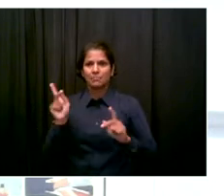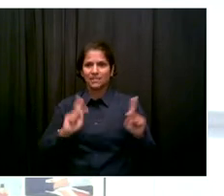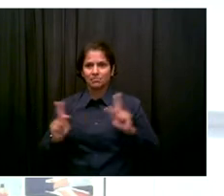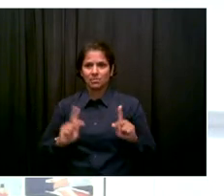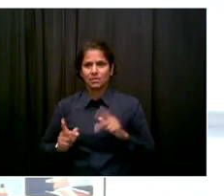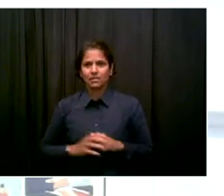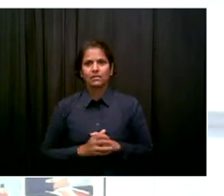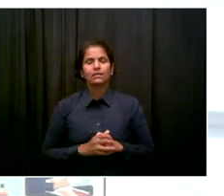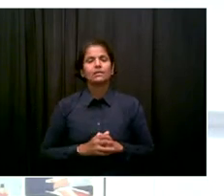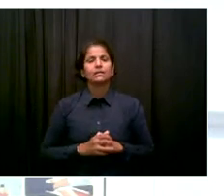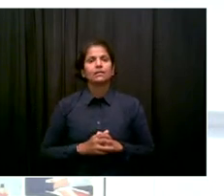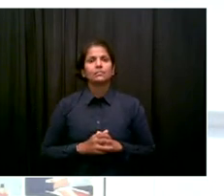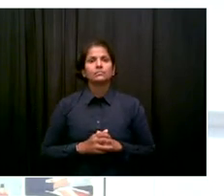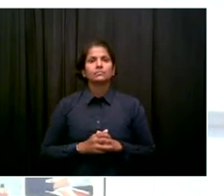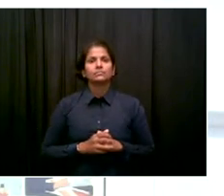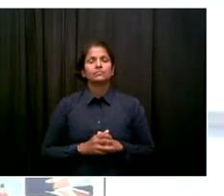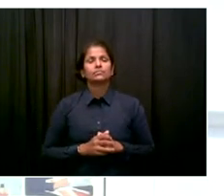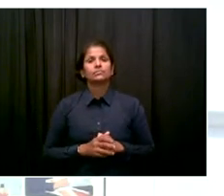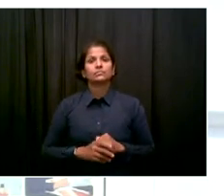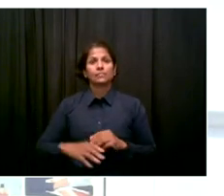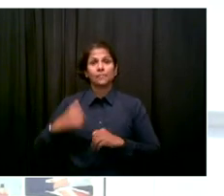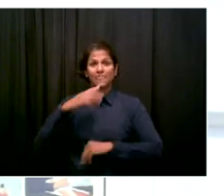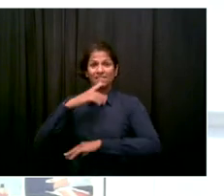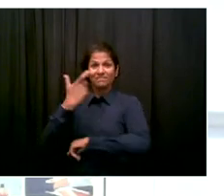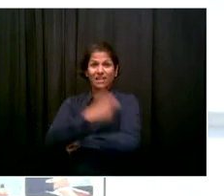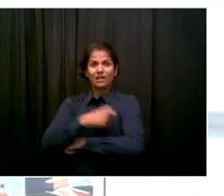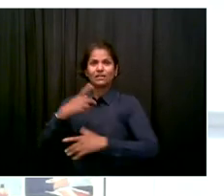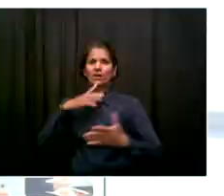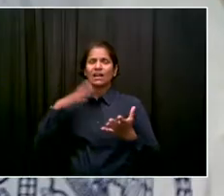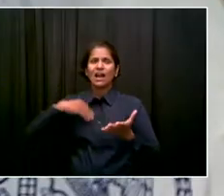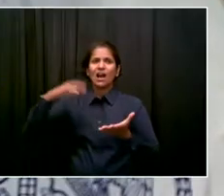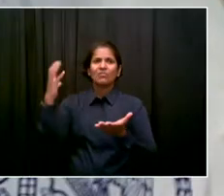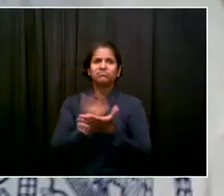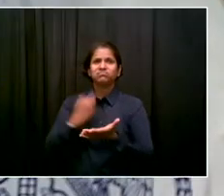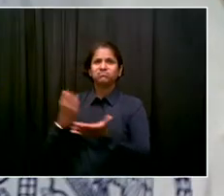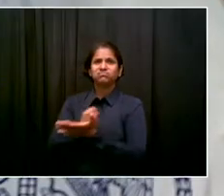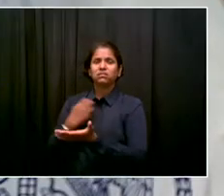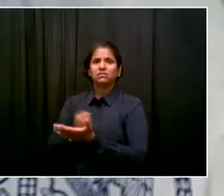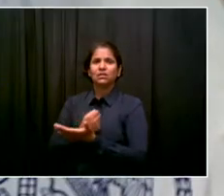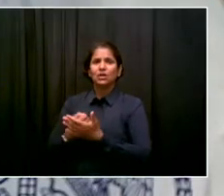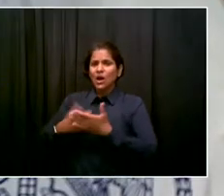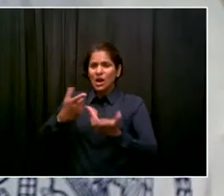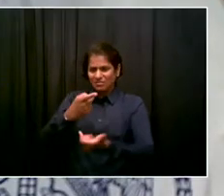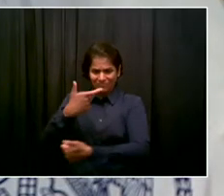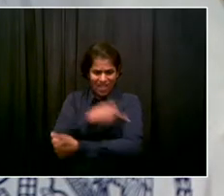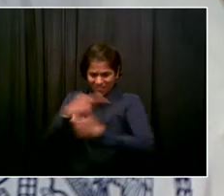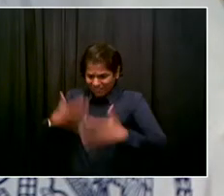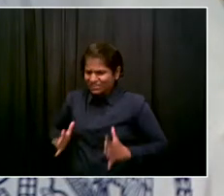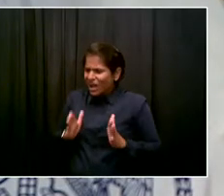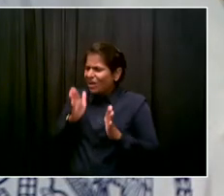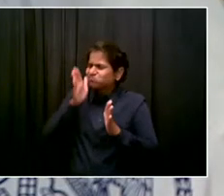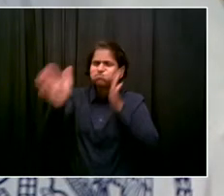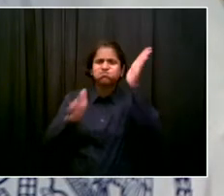missed out on over the last few months. Thank you. Go ahead. The next is Paul from the Staten Island Advance.